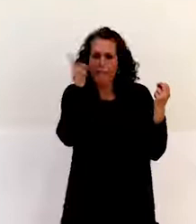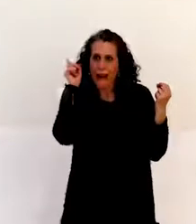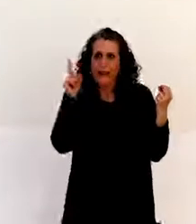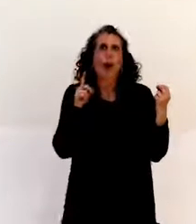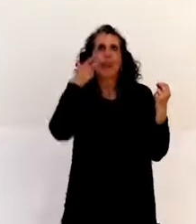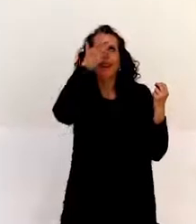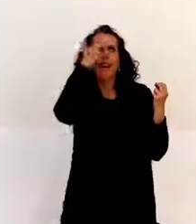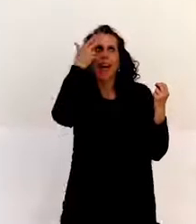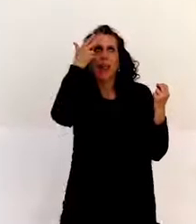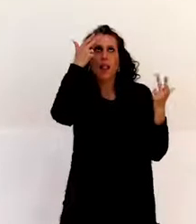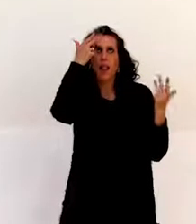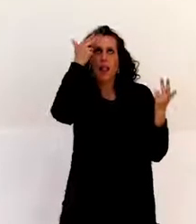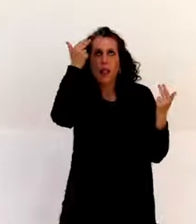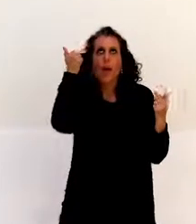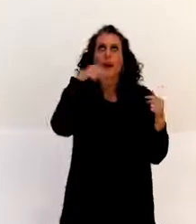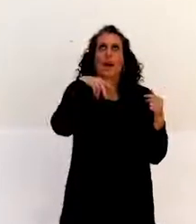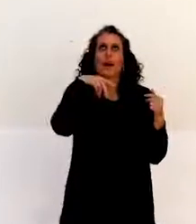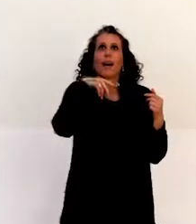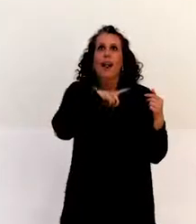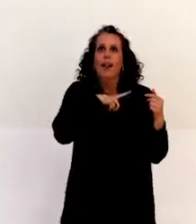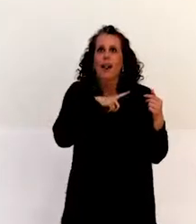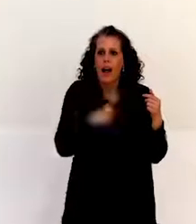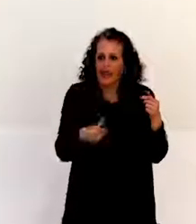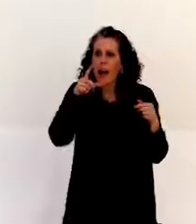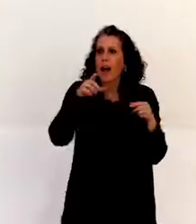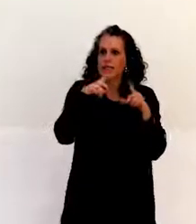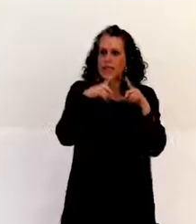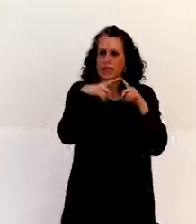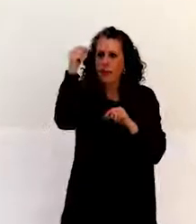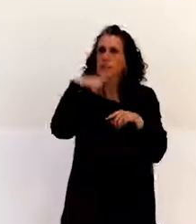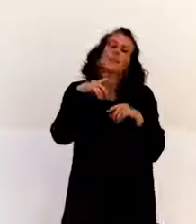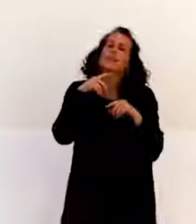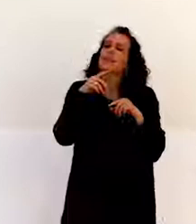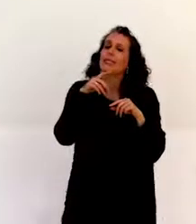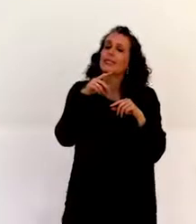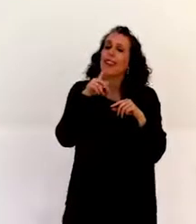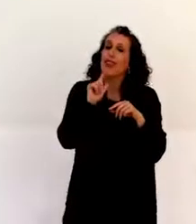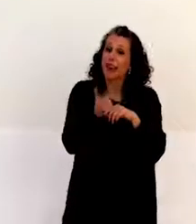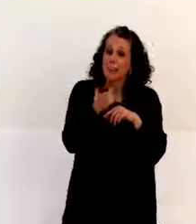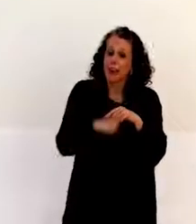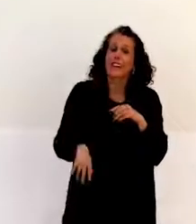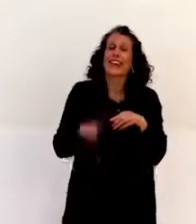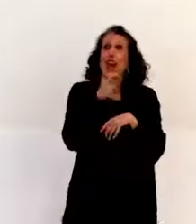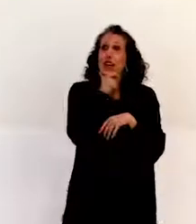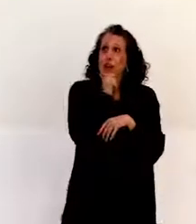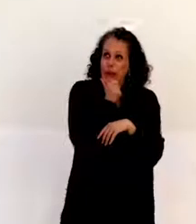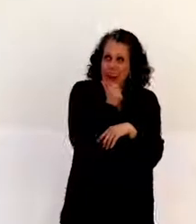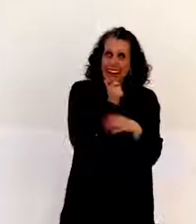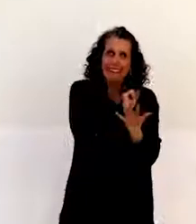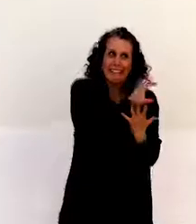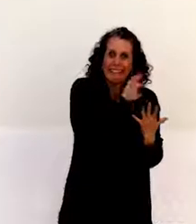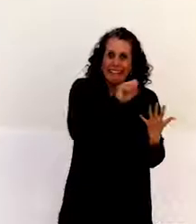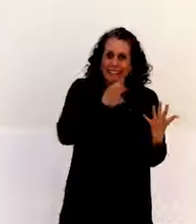we had Lithuania, we had Latvia, Cyprus, Luxembourg, UK, that was part of EU at that